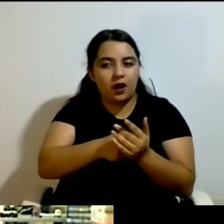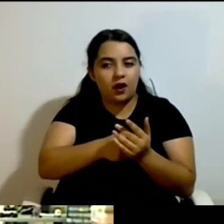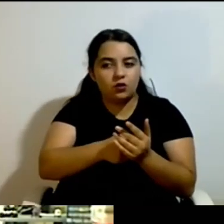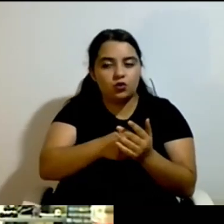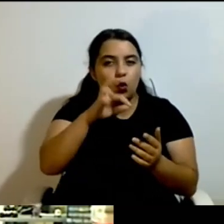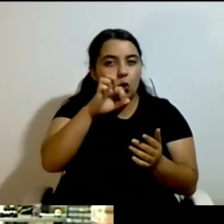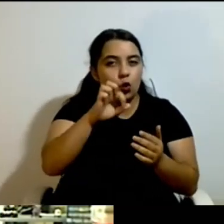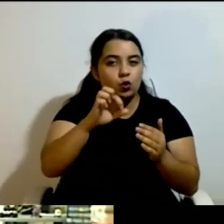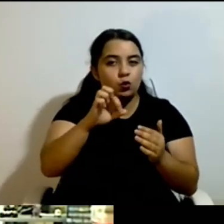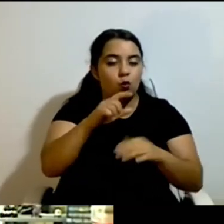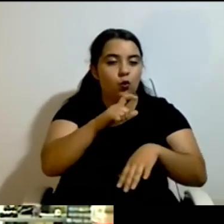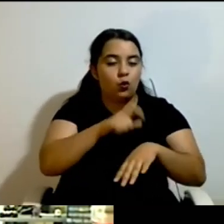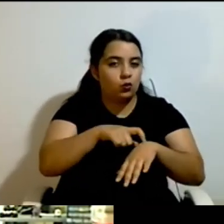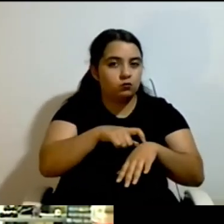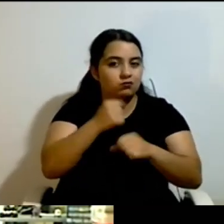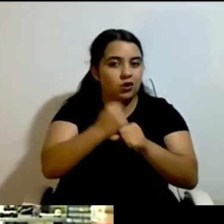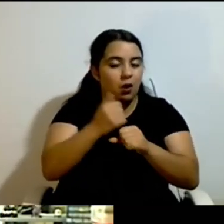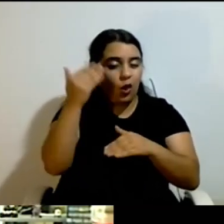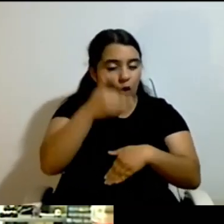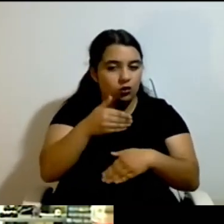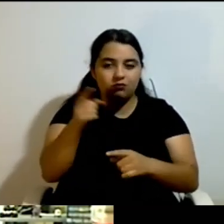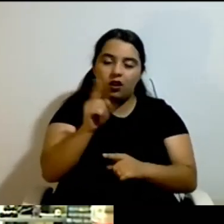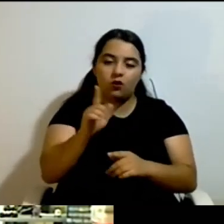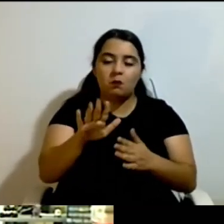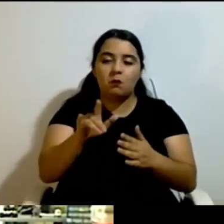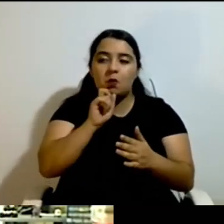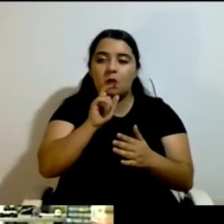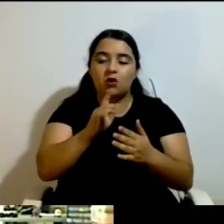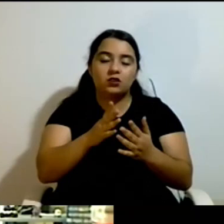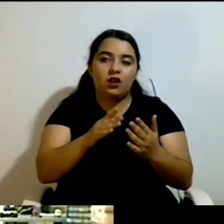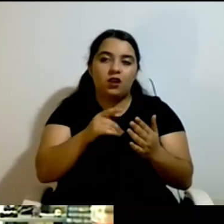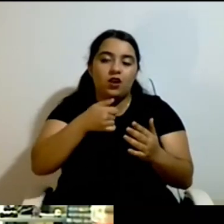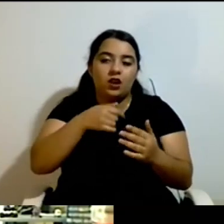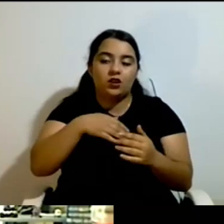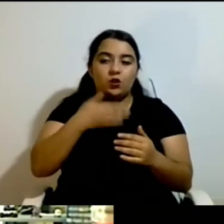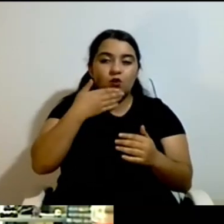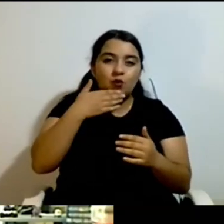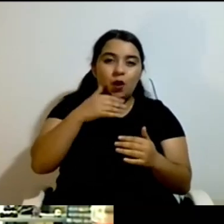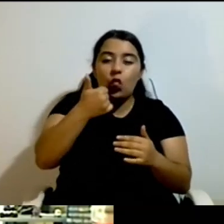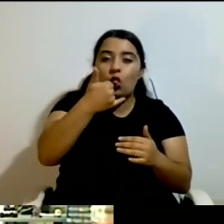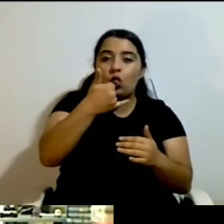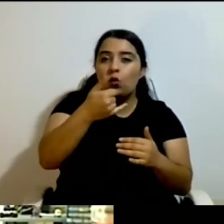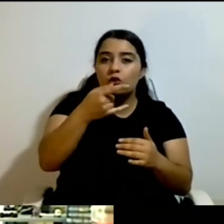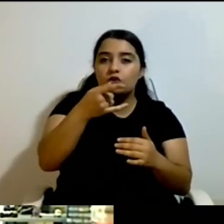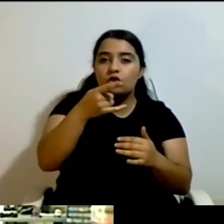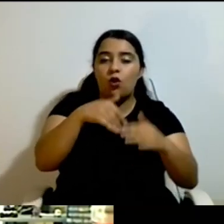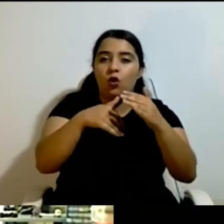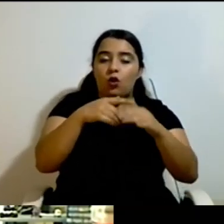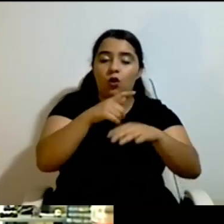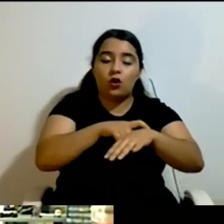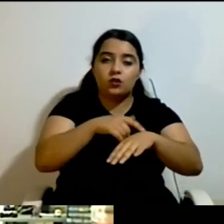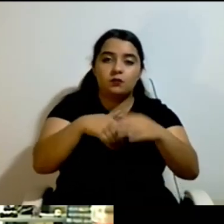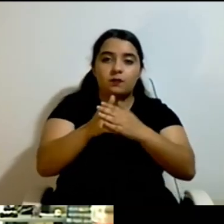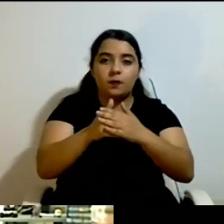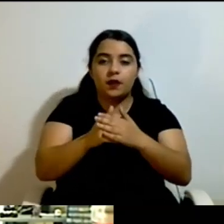And the insurance is very clear about night starts at eight in the evening and stops at eight in the morning. So